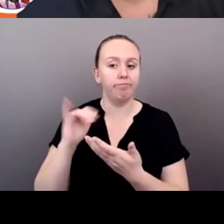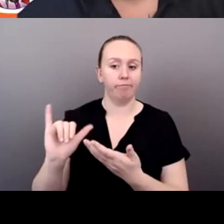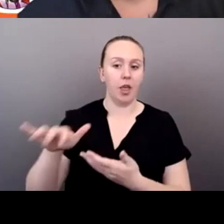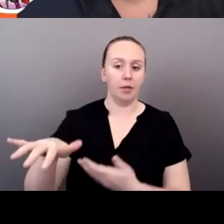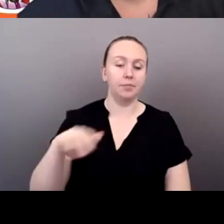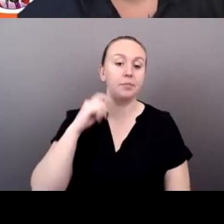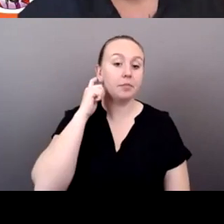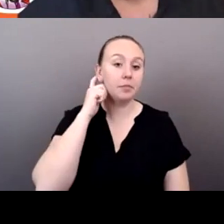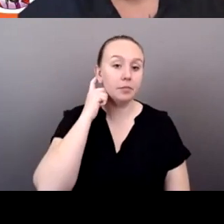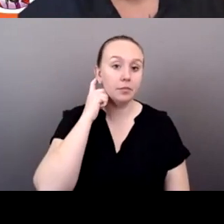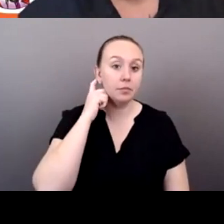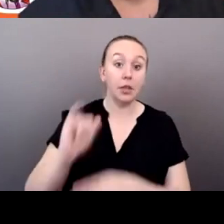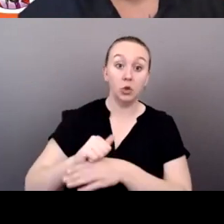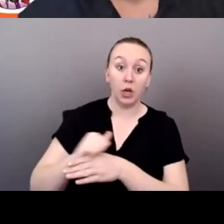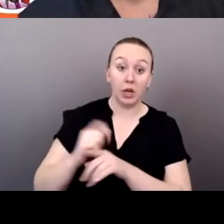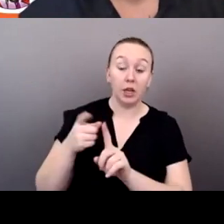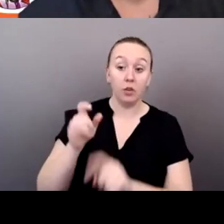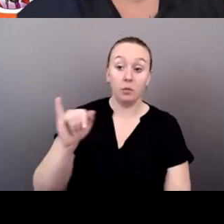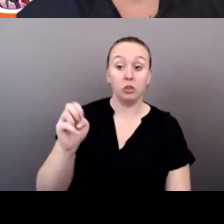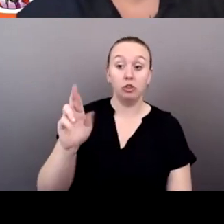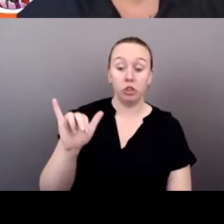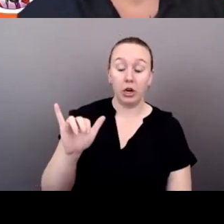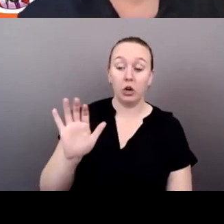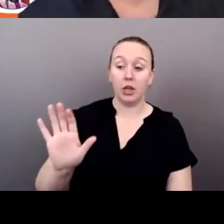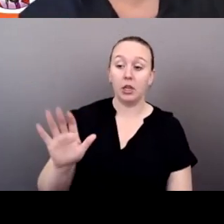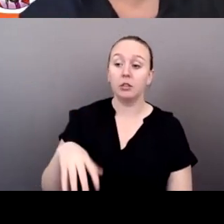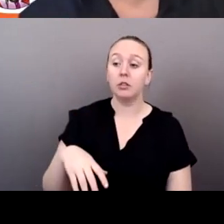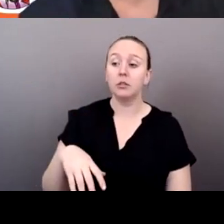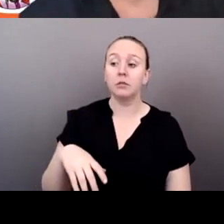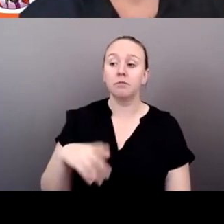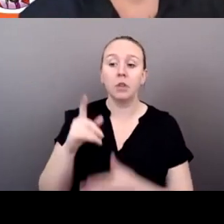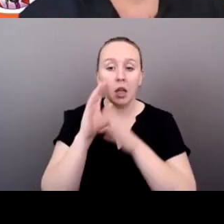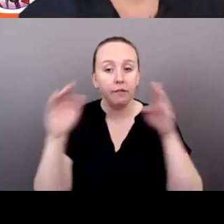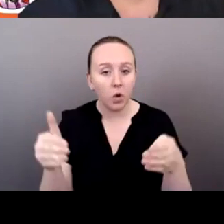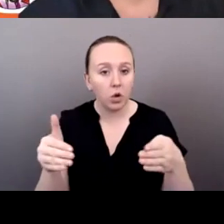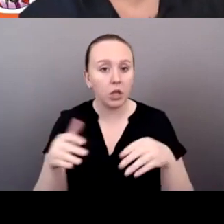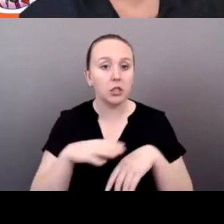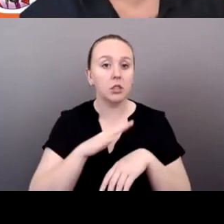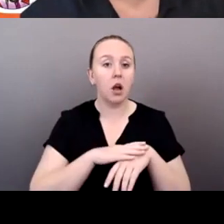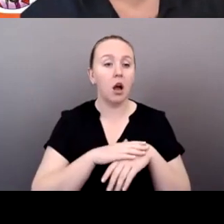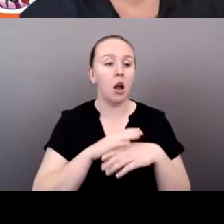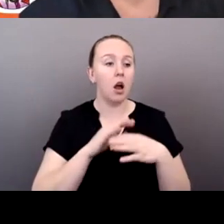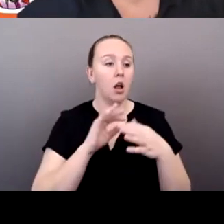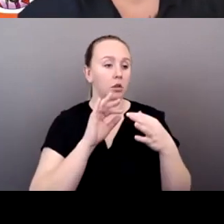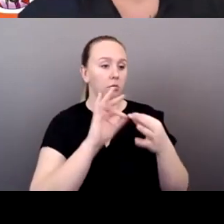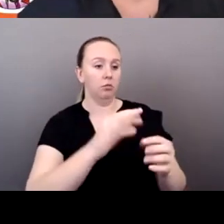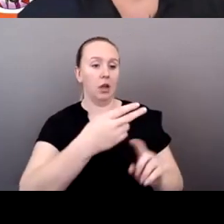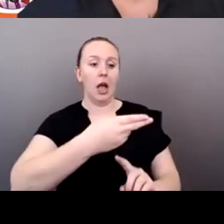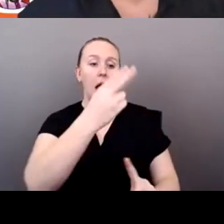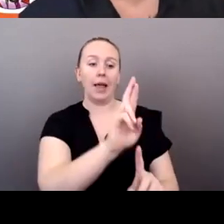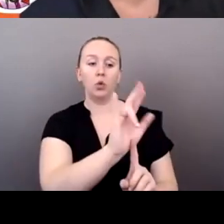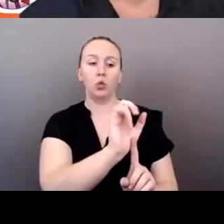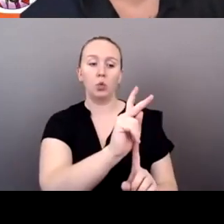from Jerry are focused on, um, what to look for, um, as far as high risk, and then